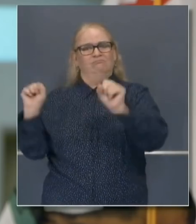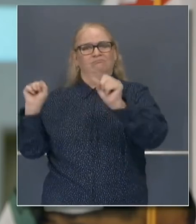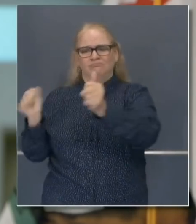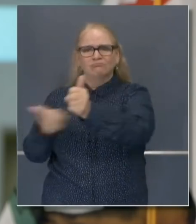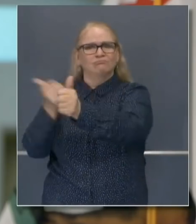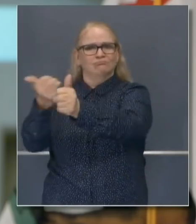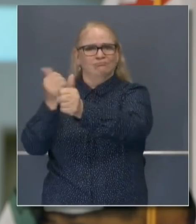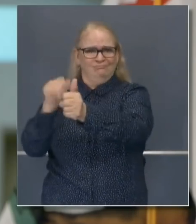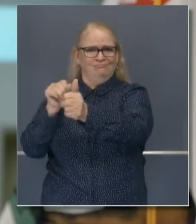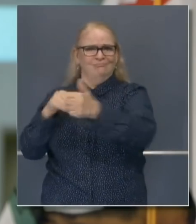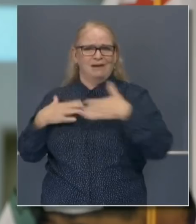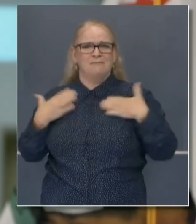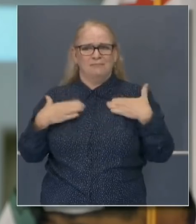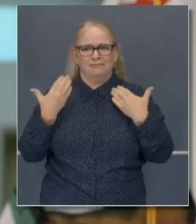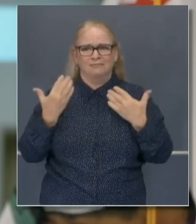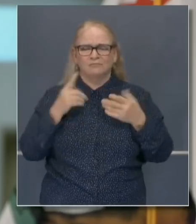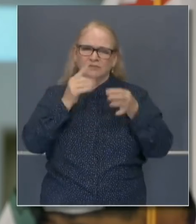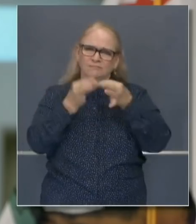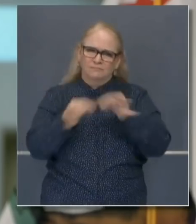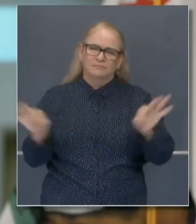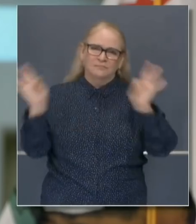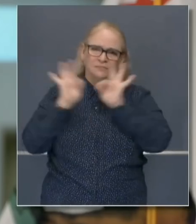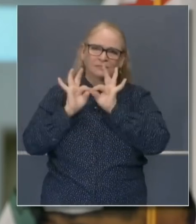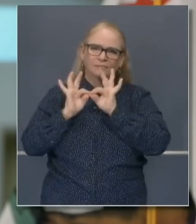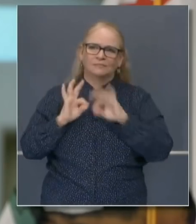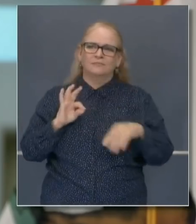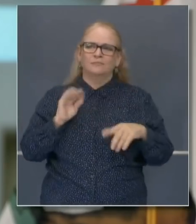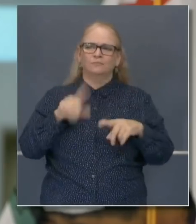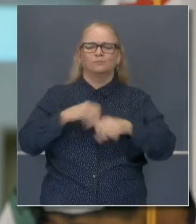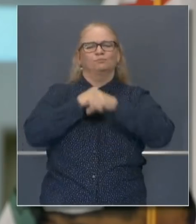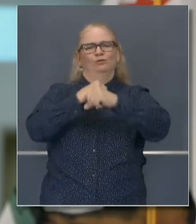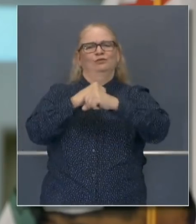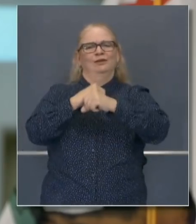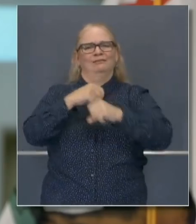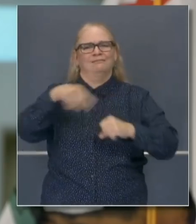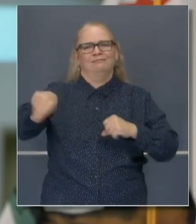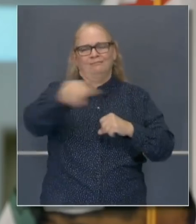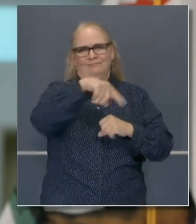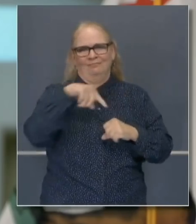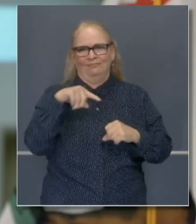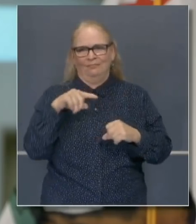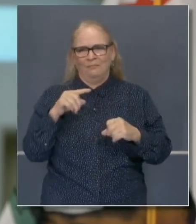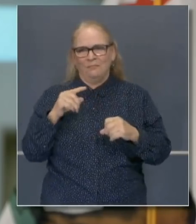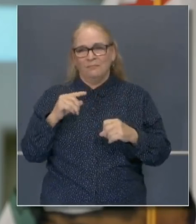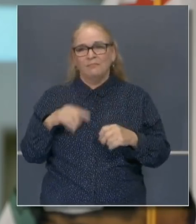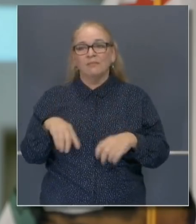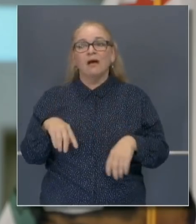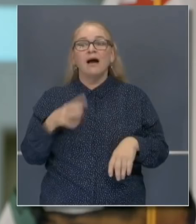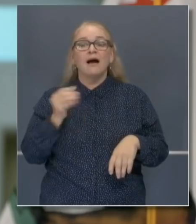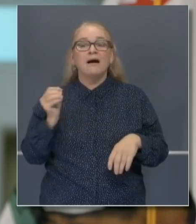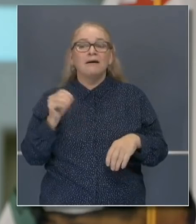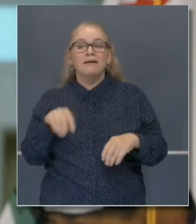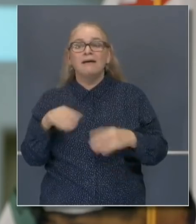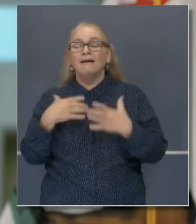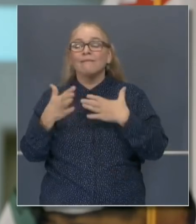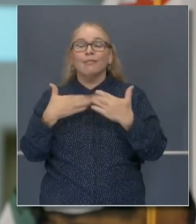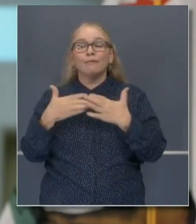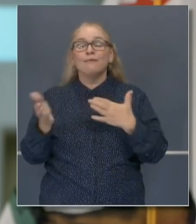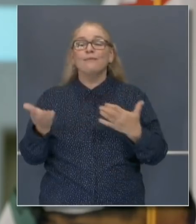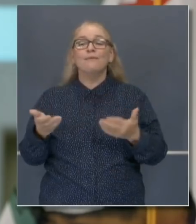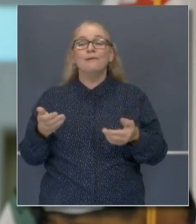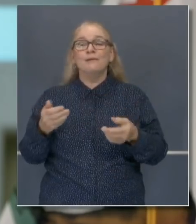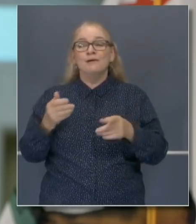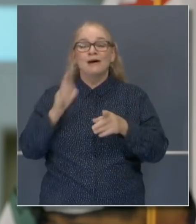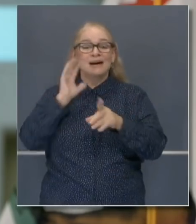inalienable. They must be relentlessly protected and defended. Over a distinguished career that spans more than